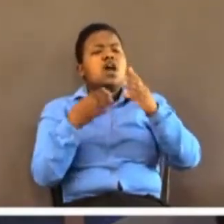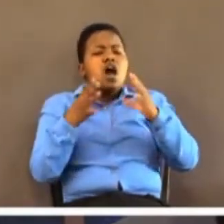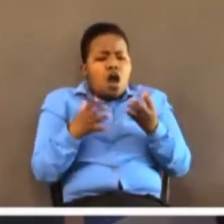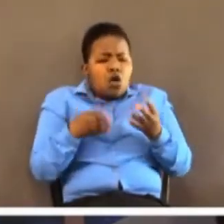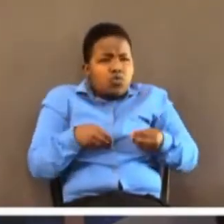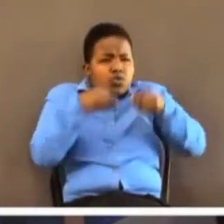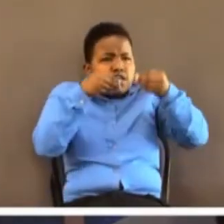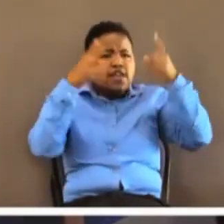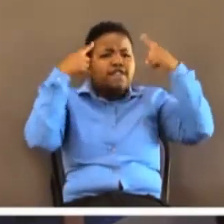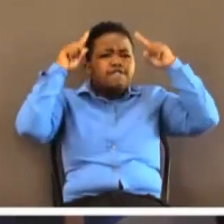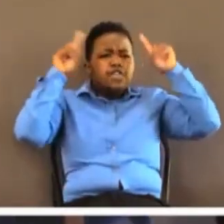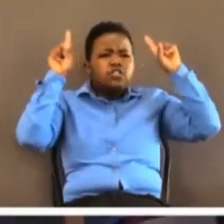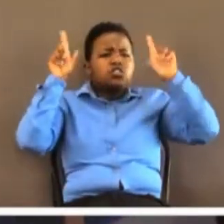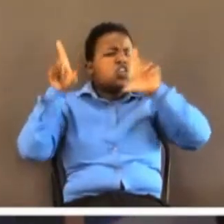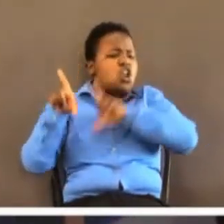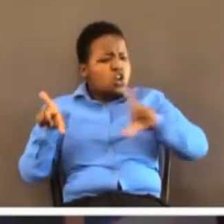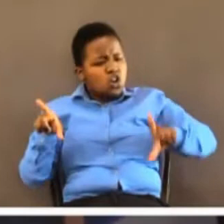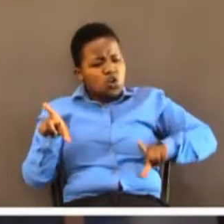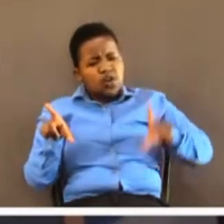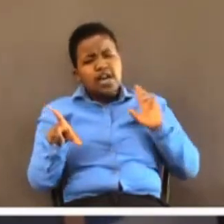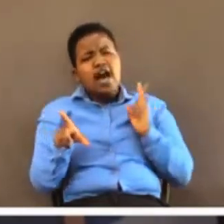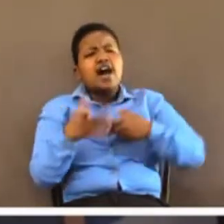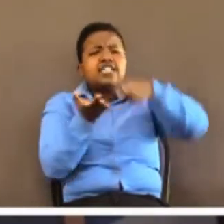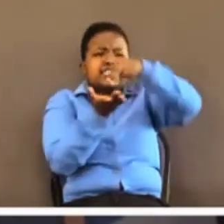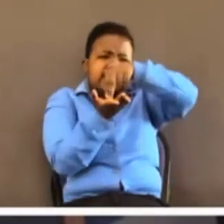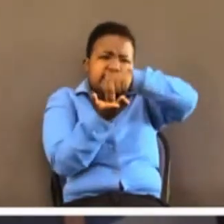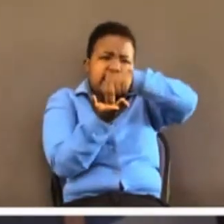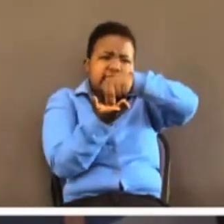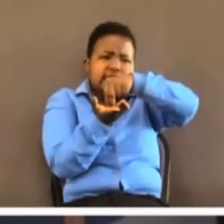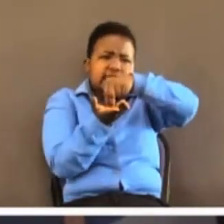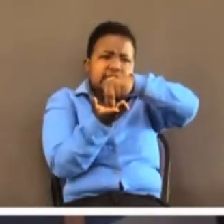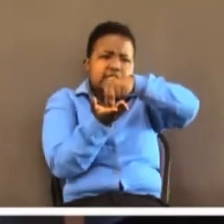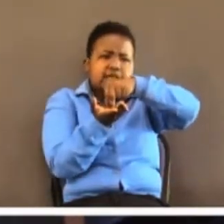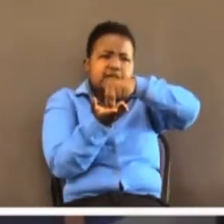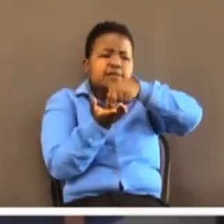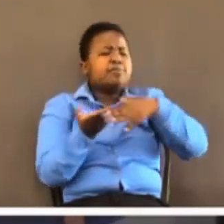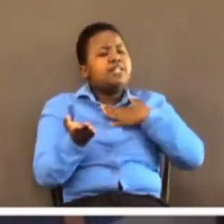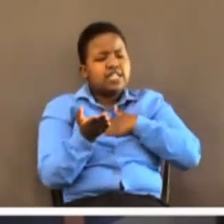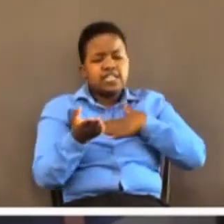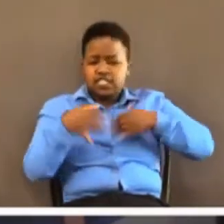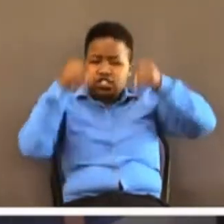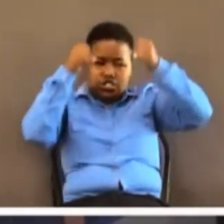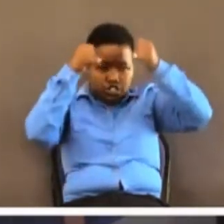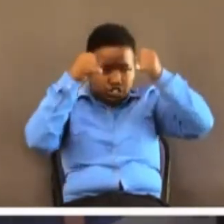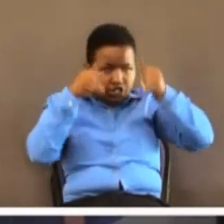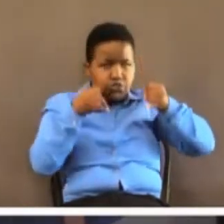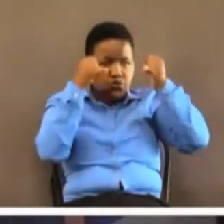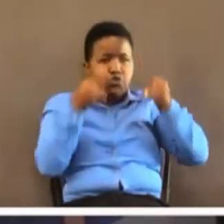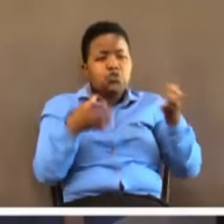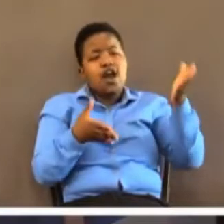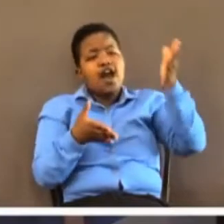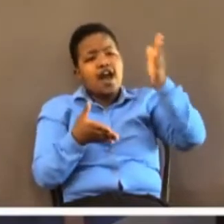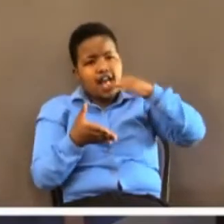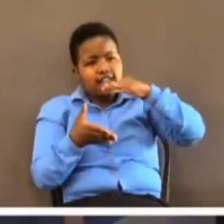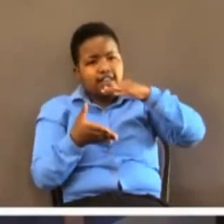Lord, we are starting on that faith for us to face this predicament. Renew those deeds. Do them again,